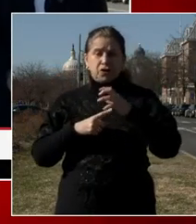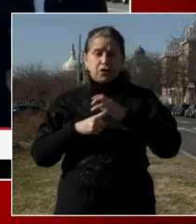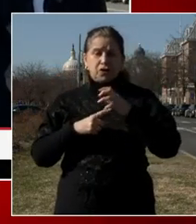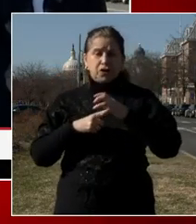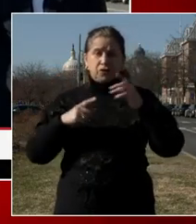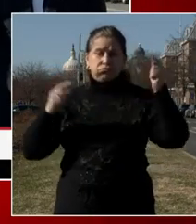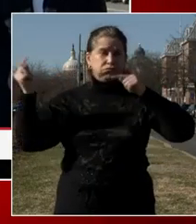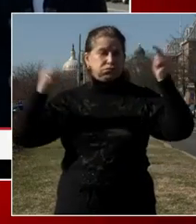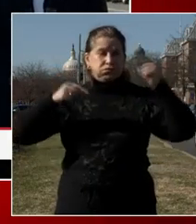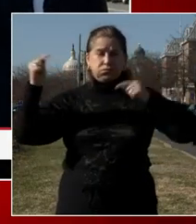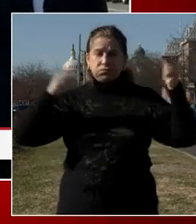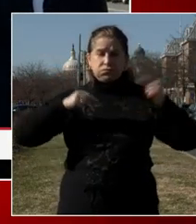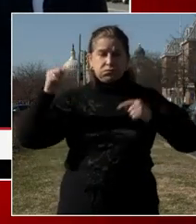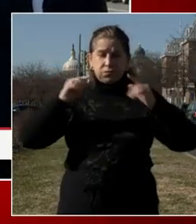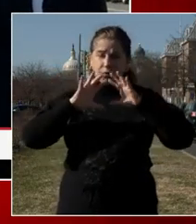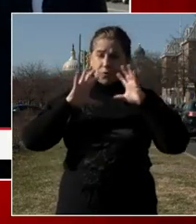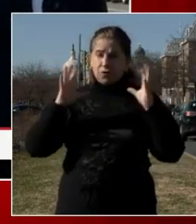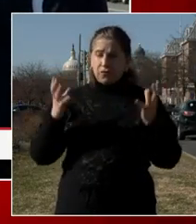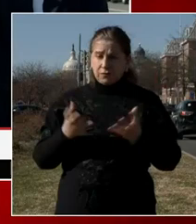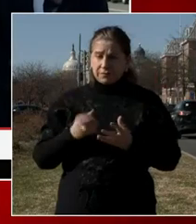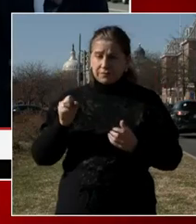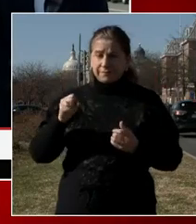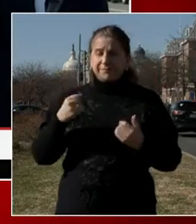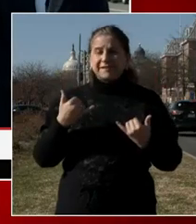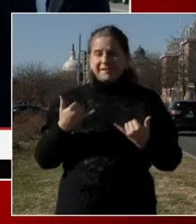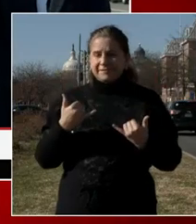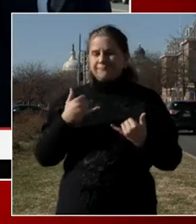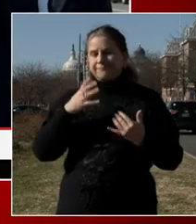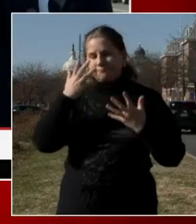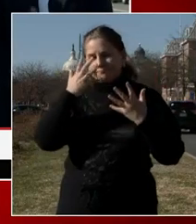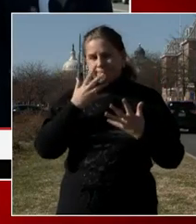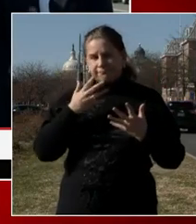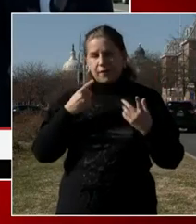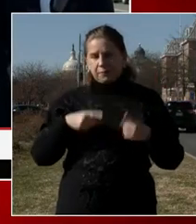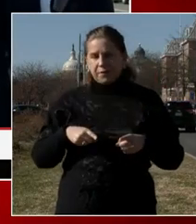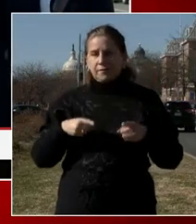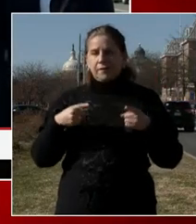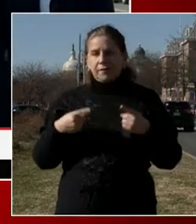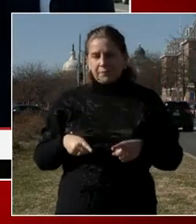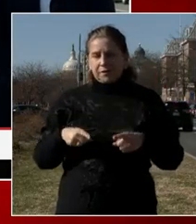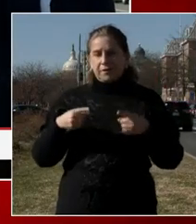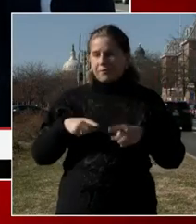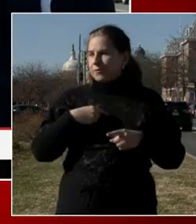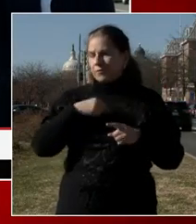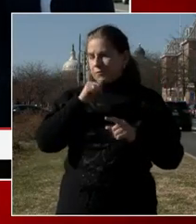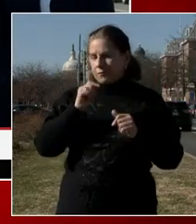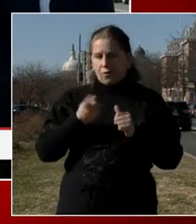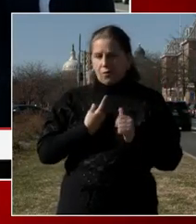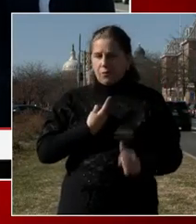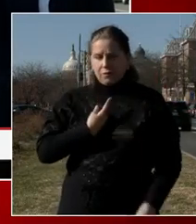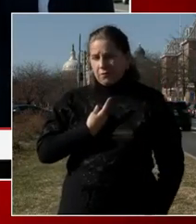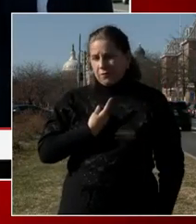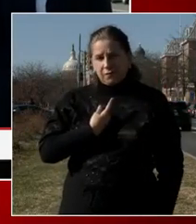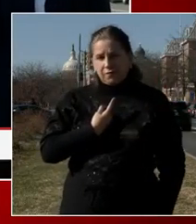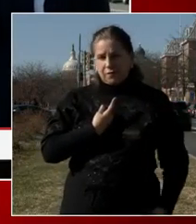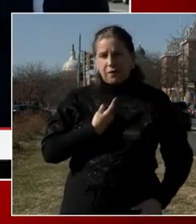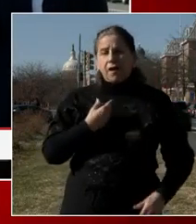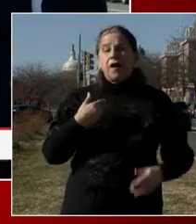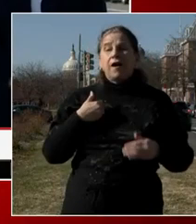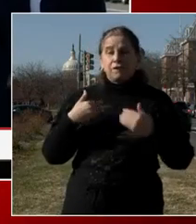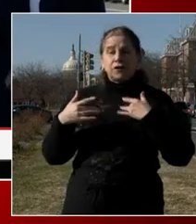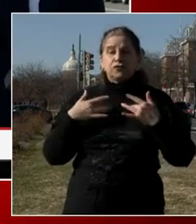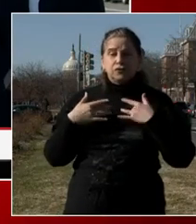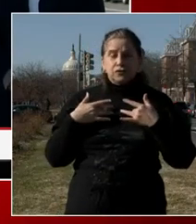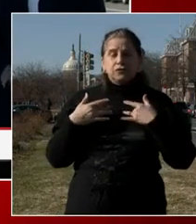city that has unfortunately had circumstances similar to what we're dealing with now. I think there are concerns from a global perspective and